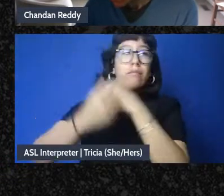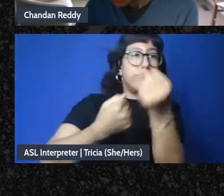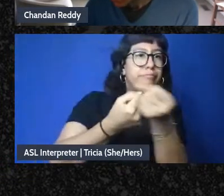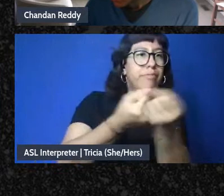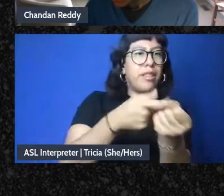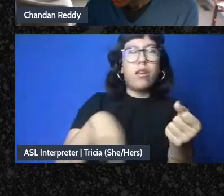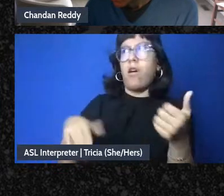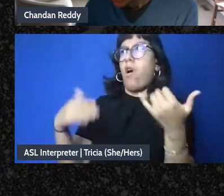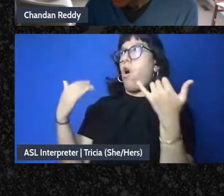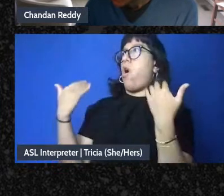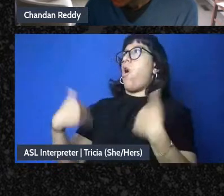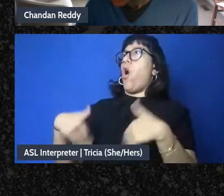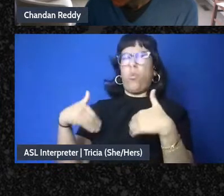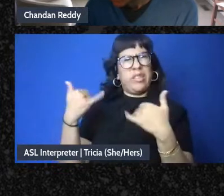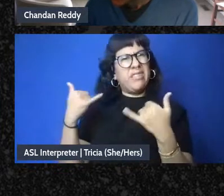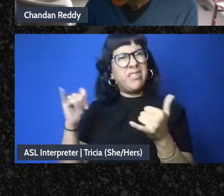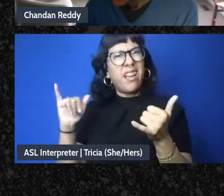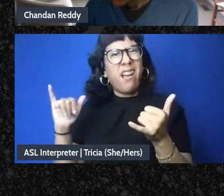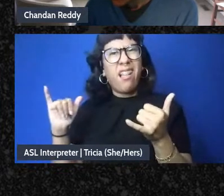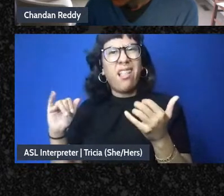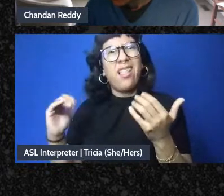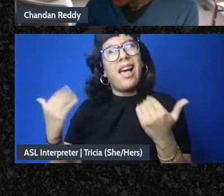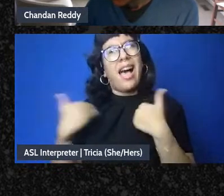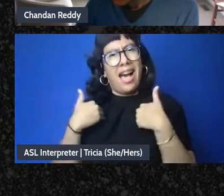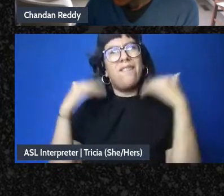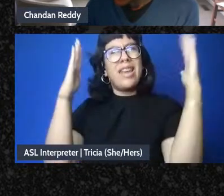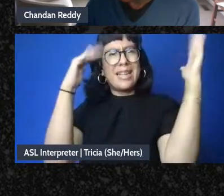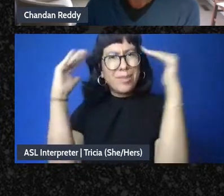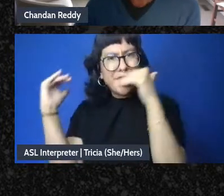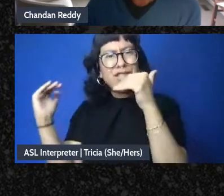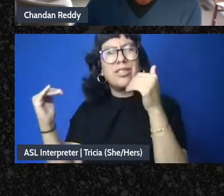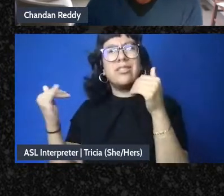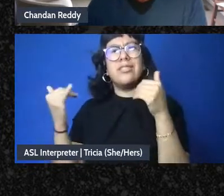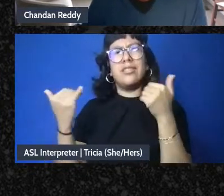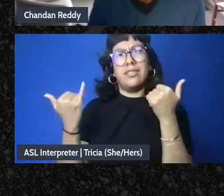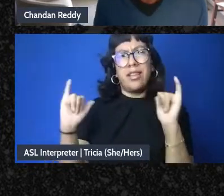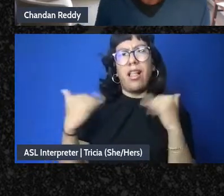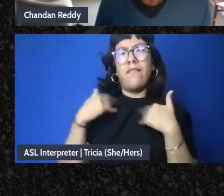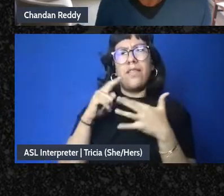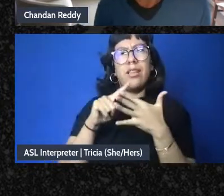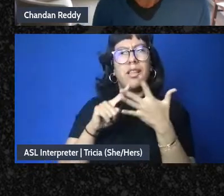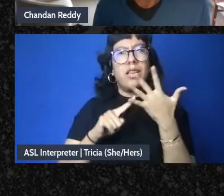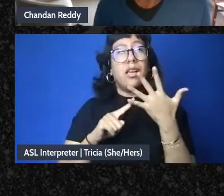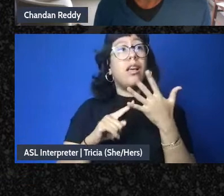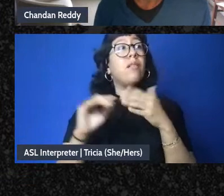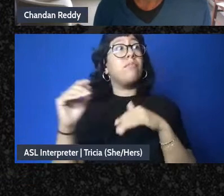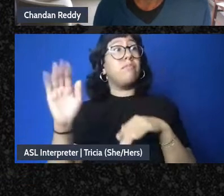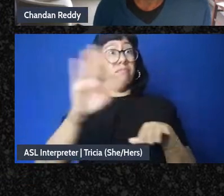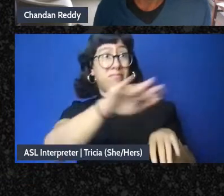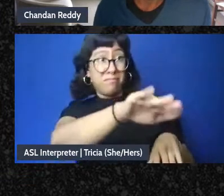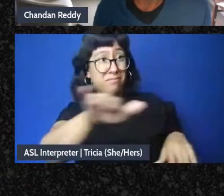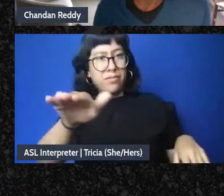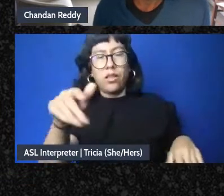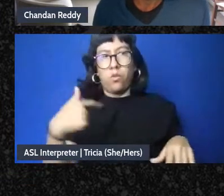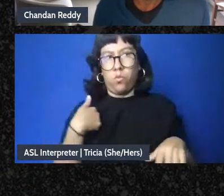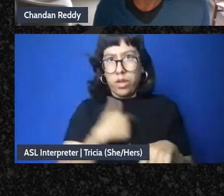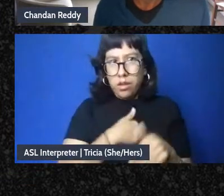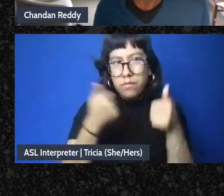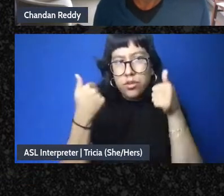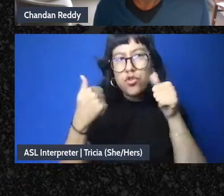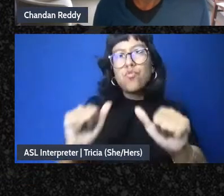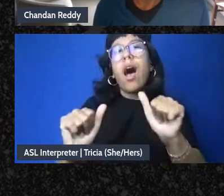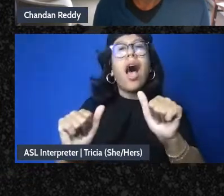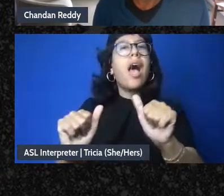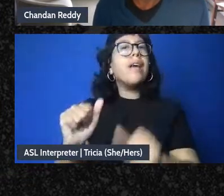oh we can still turn there and we can still have an expectation there and I think those who are like we've been trying for 250